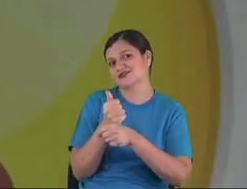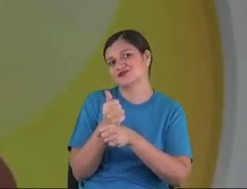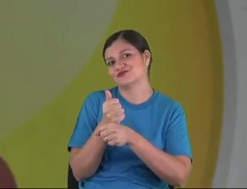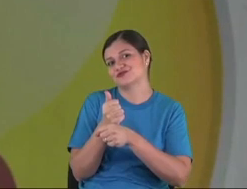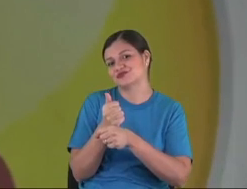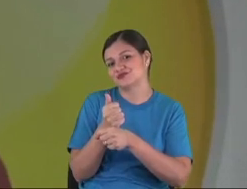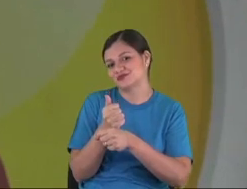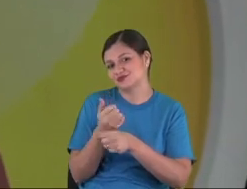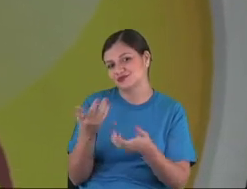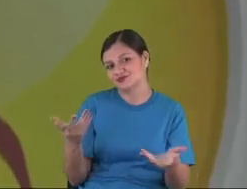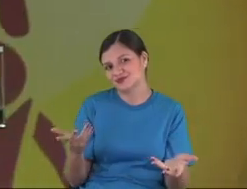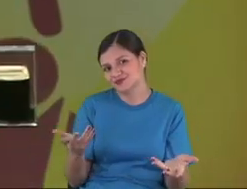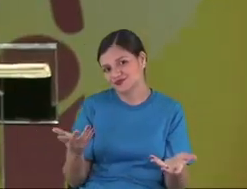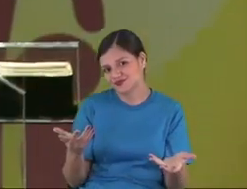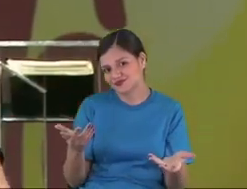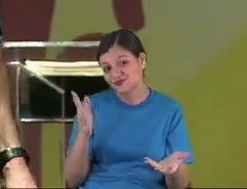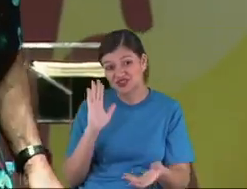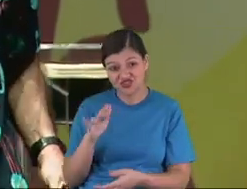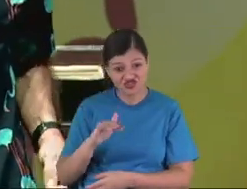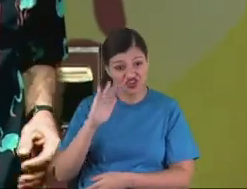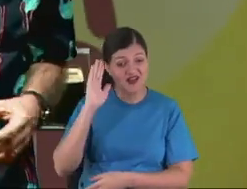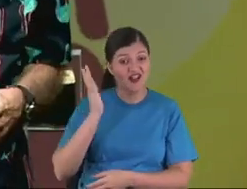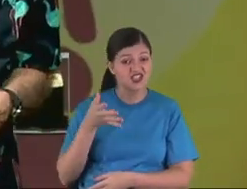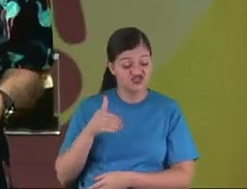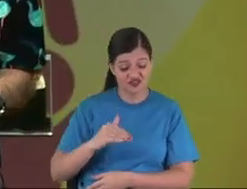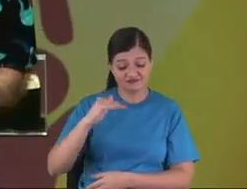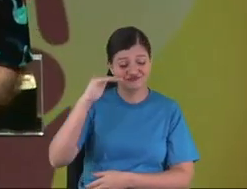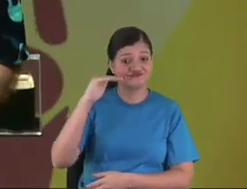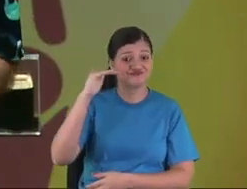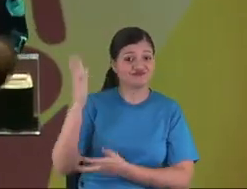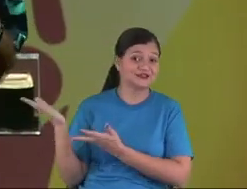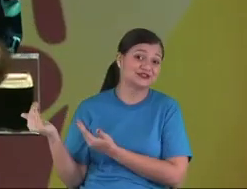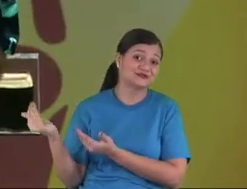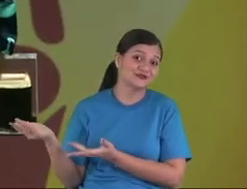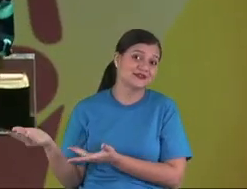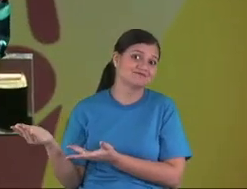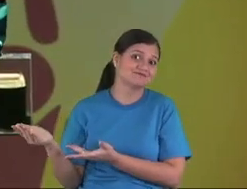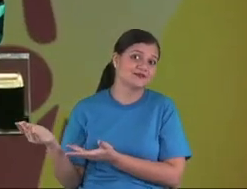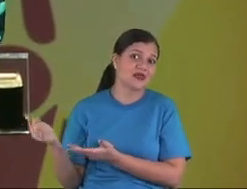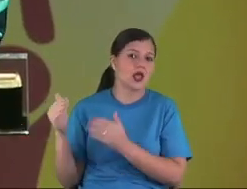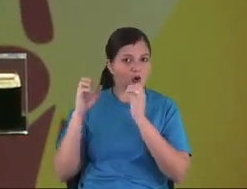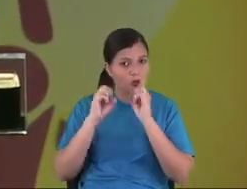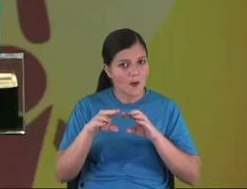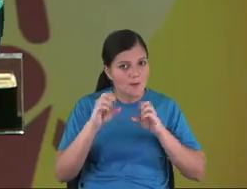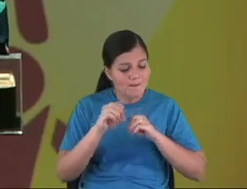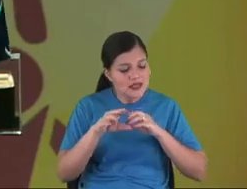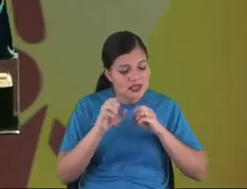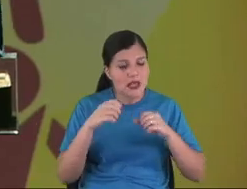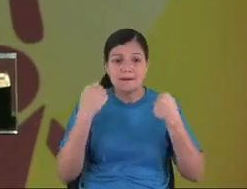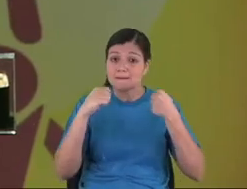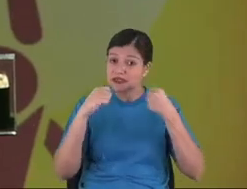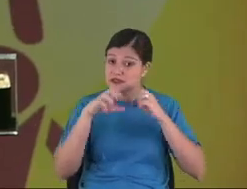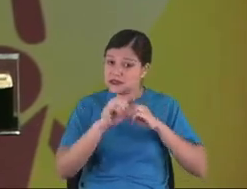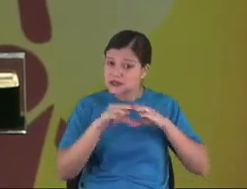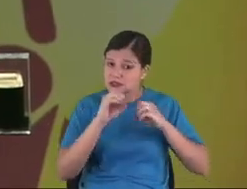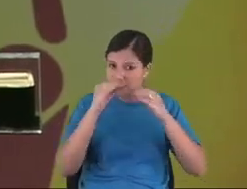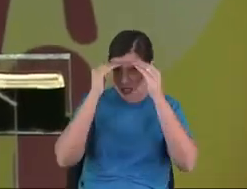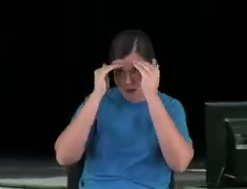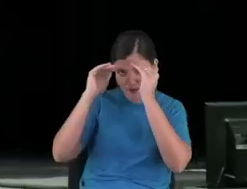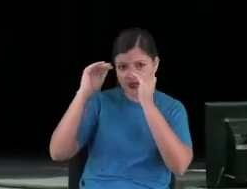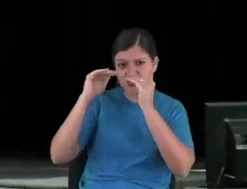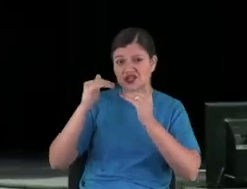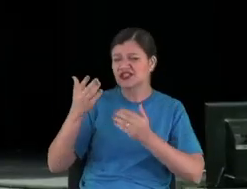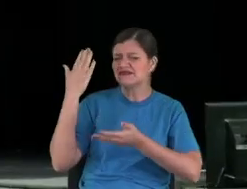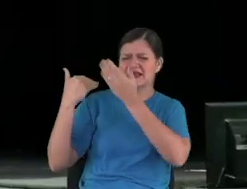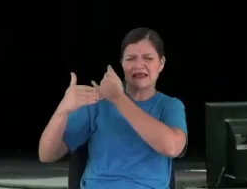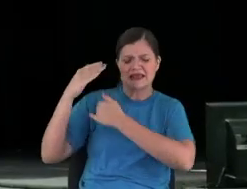kid is, like, 9, 11 years. But, it does it right. Obedience to me is need to be teaching, like,